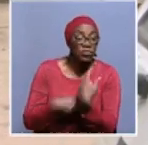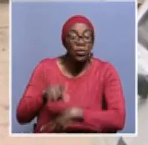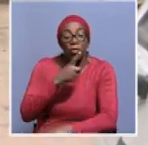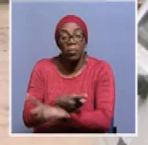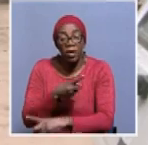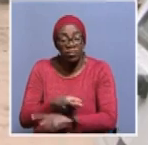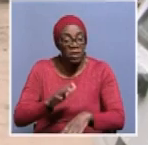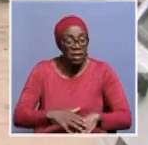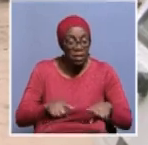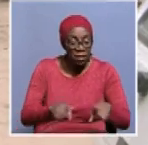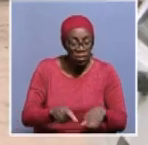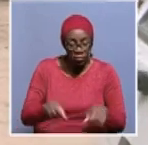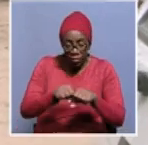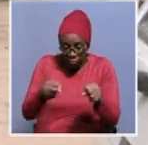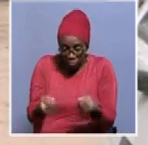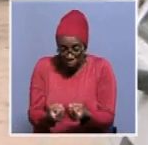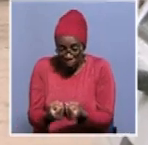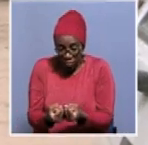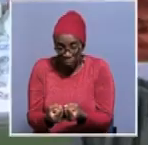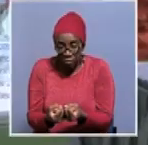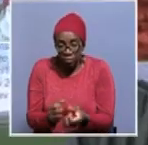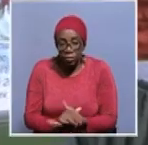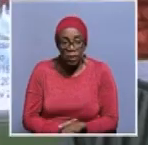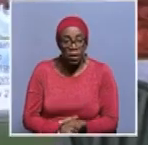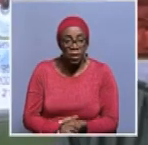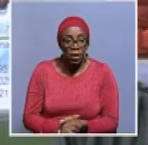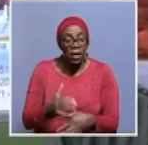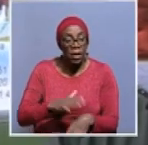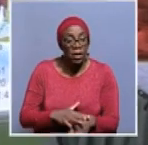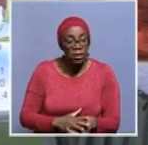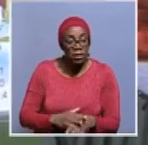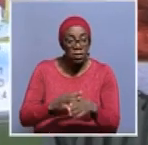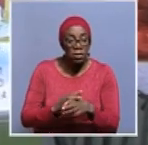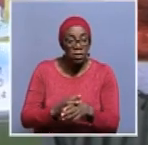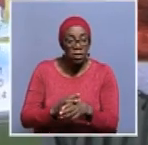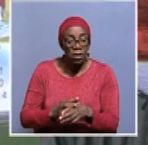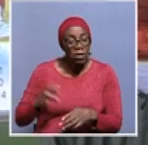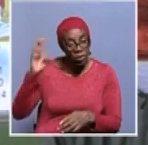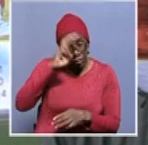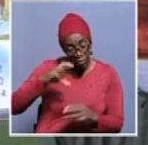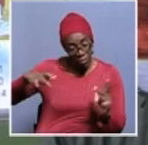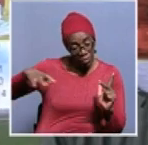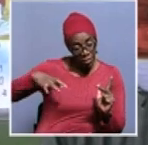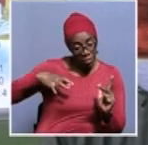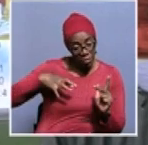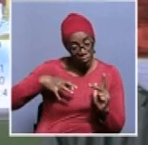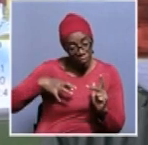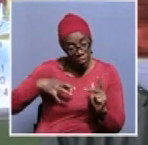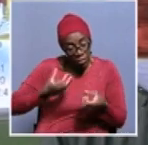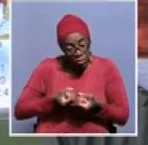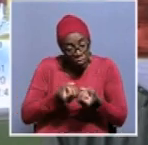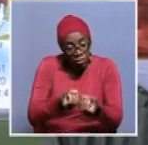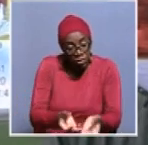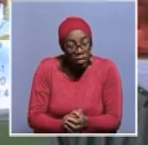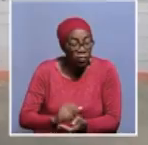agencies and they are asking the honorable governor is going to be the speech now which